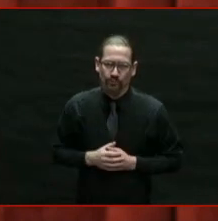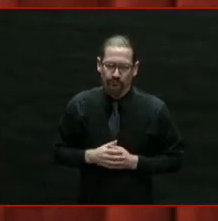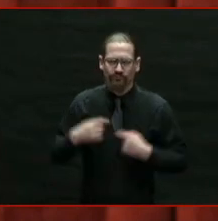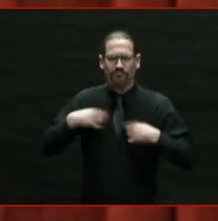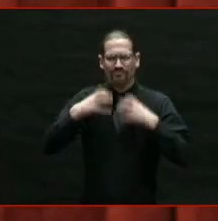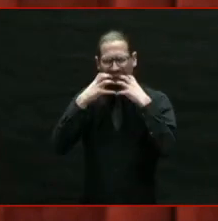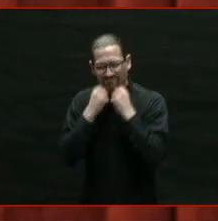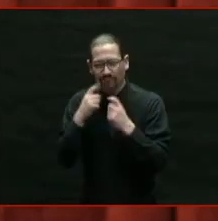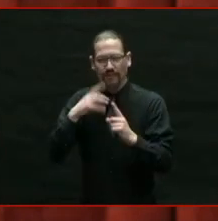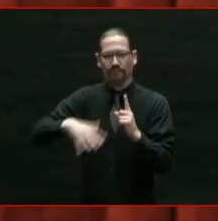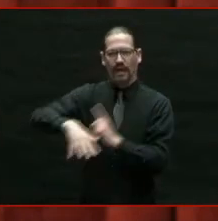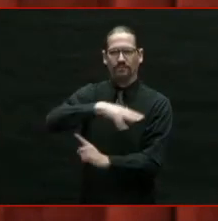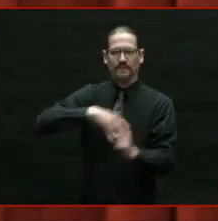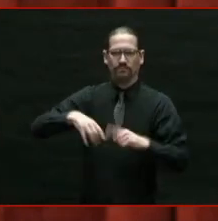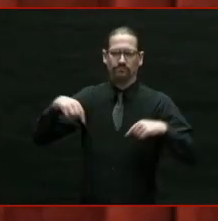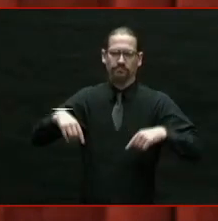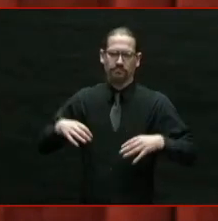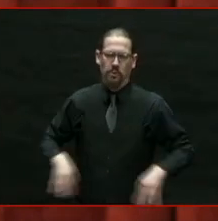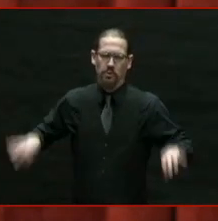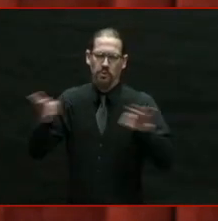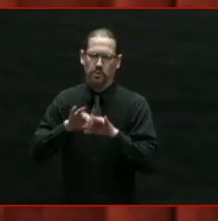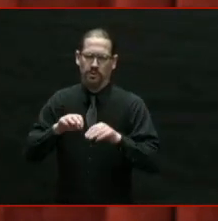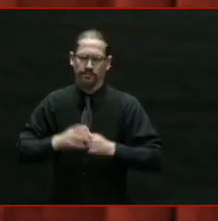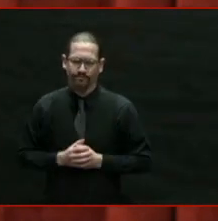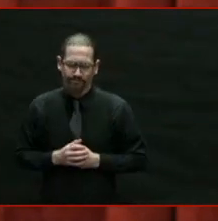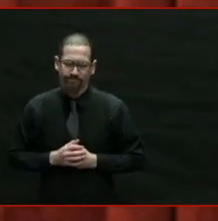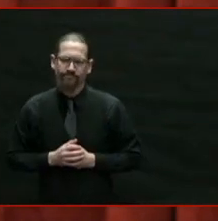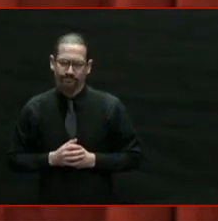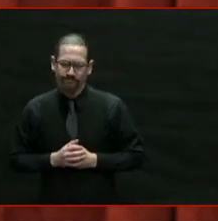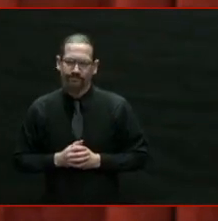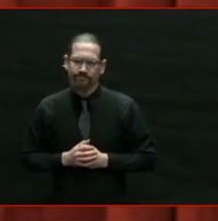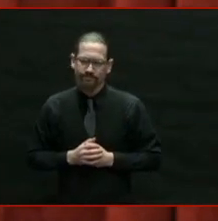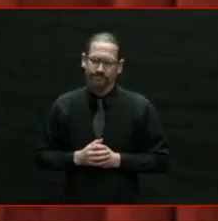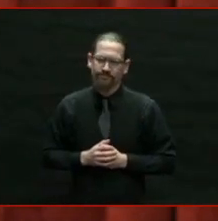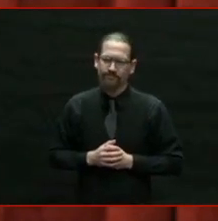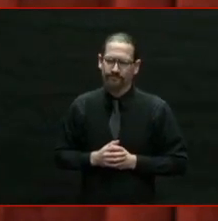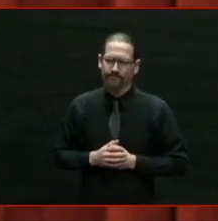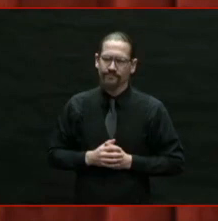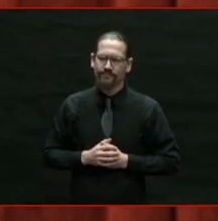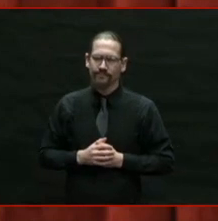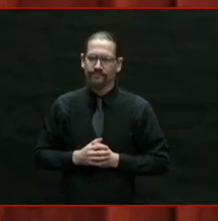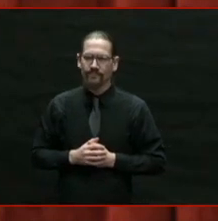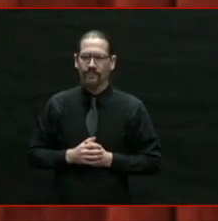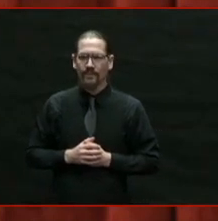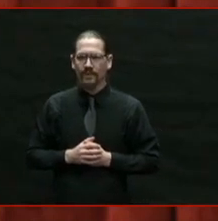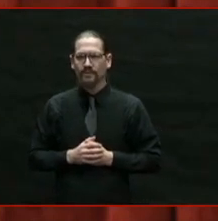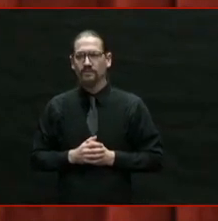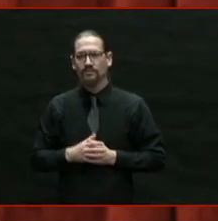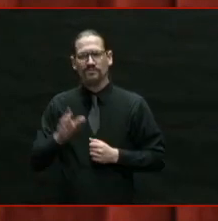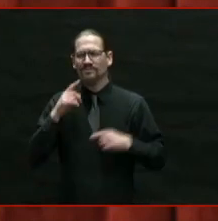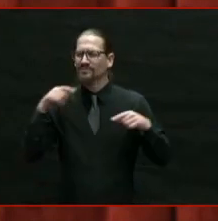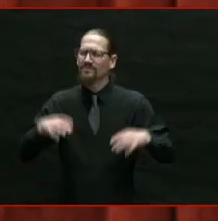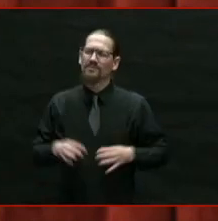Of course, when it comes to our future, nothing's more important than our kids.